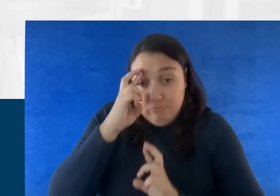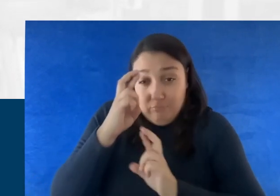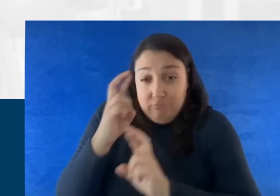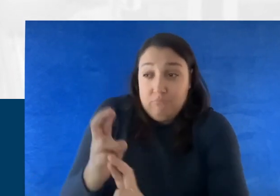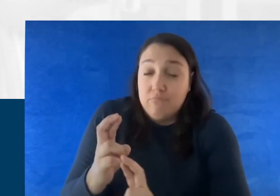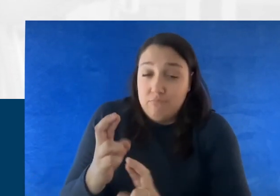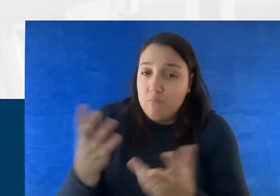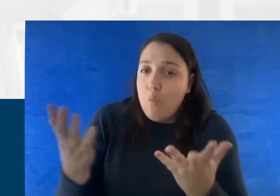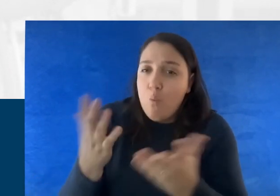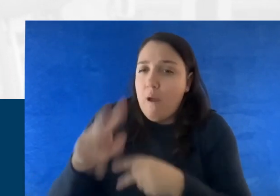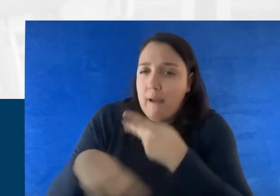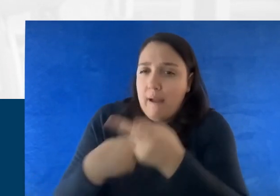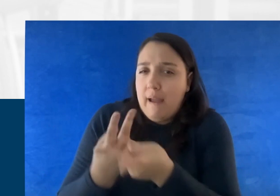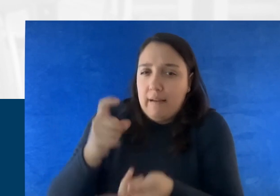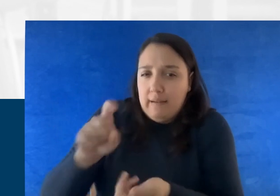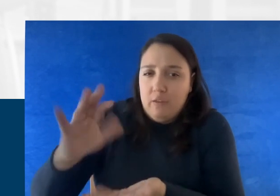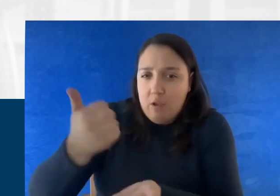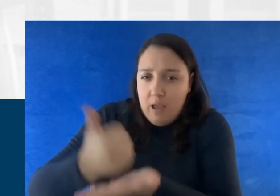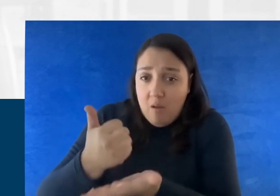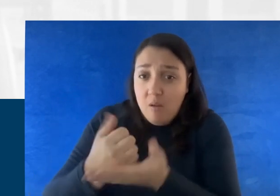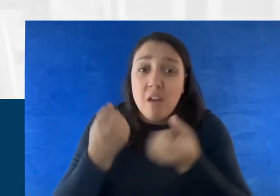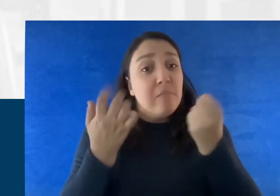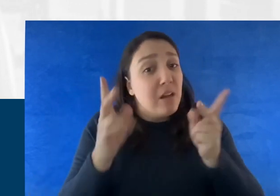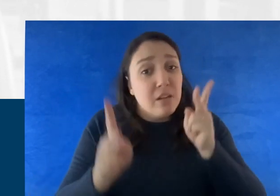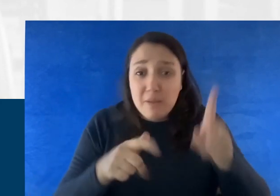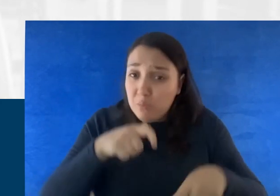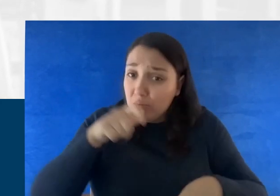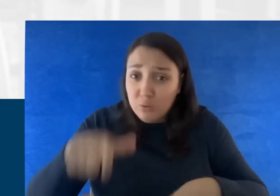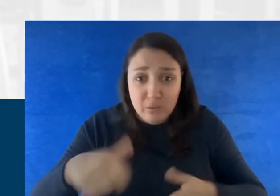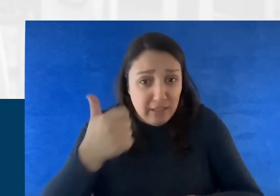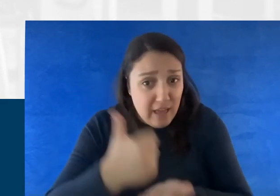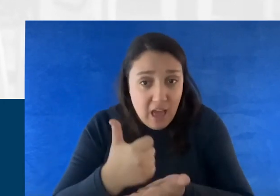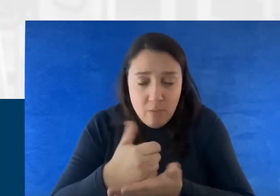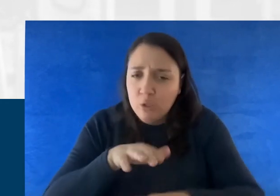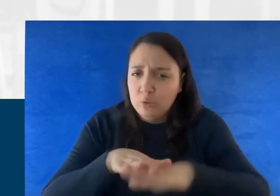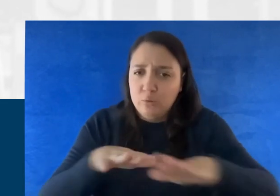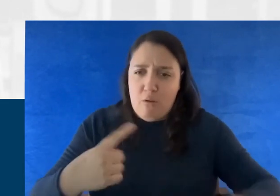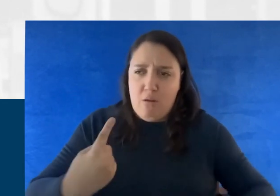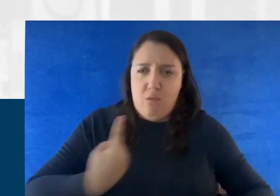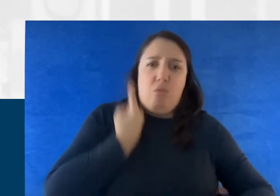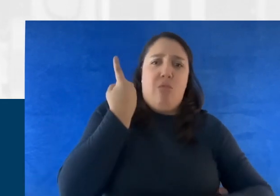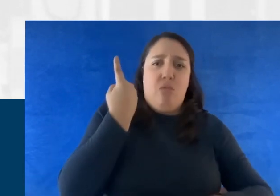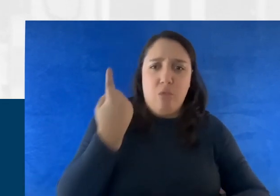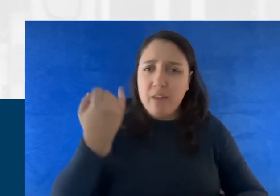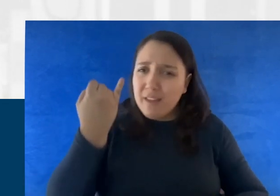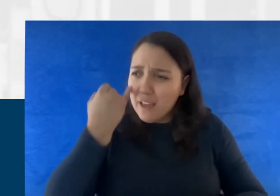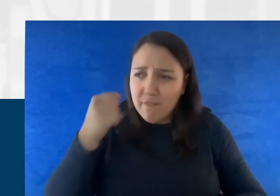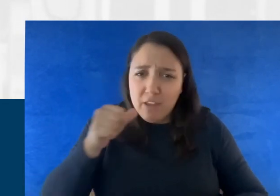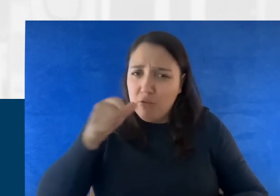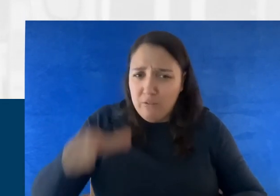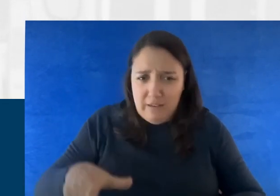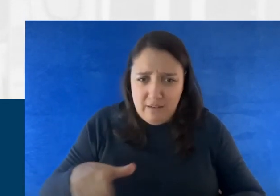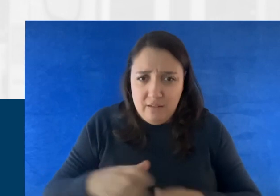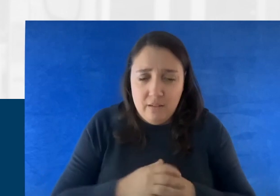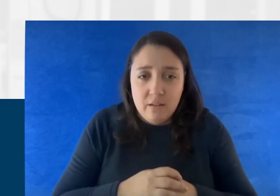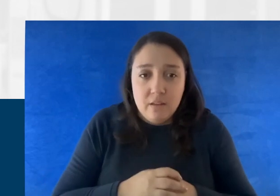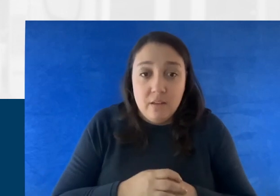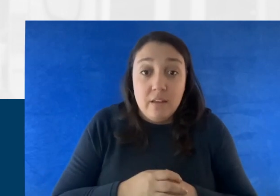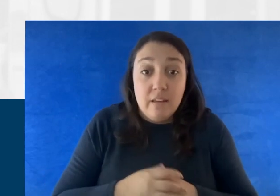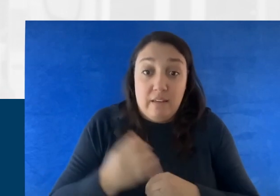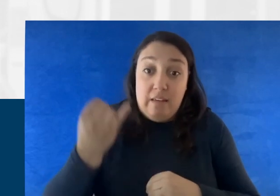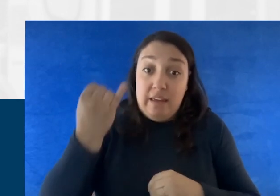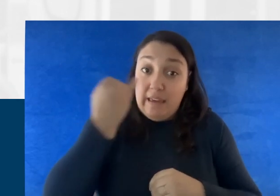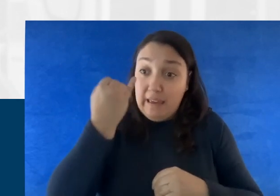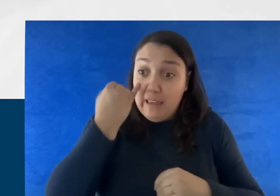need. Many people do not need assistance, so don't be offended if your help is not accepted. Insisting on helping takes